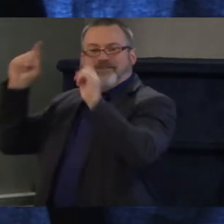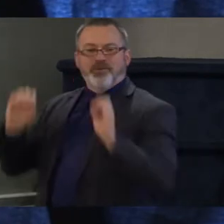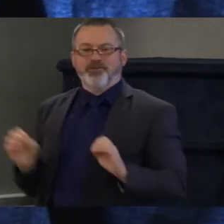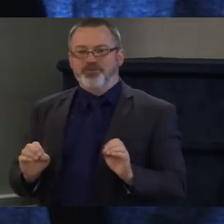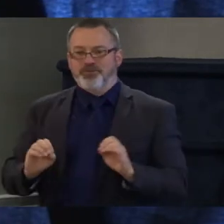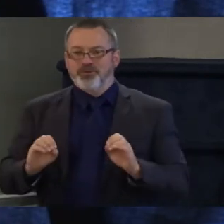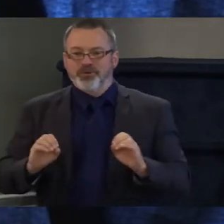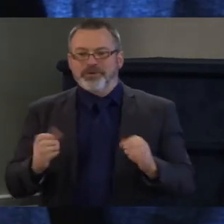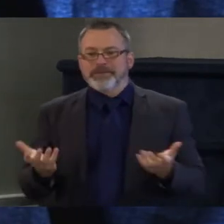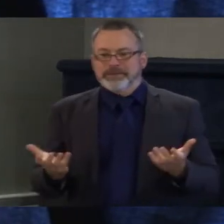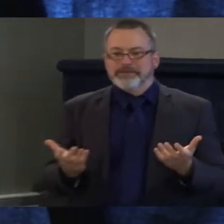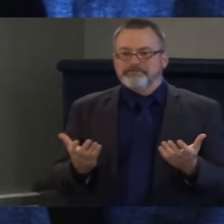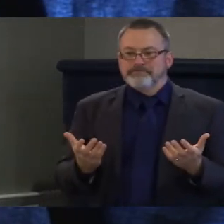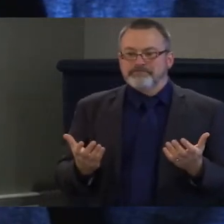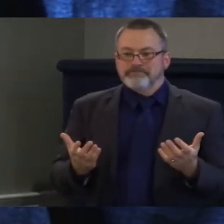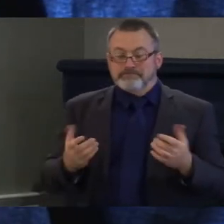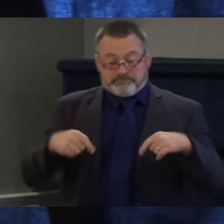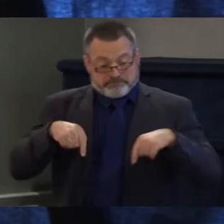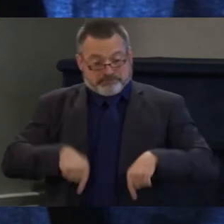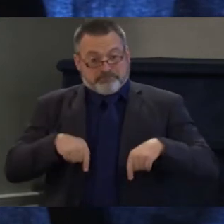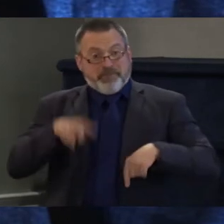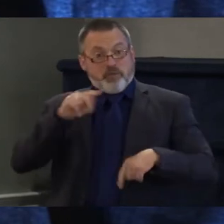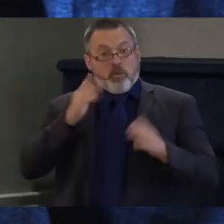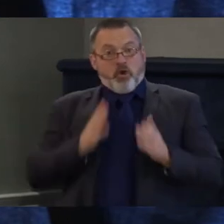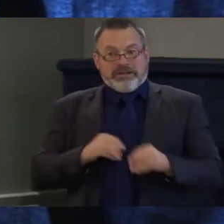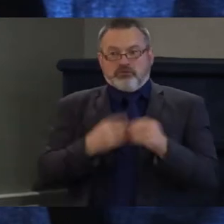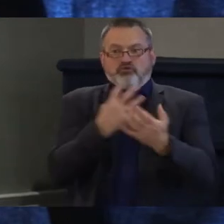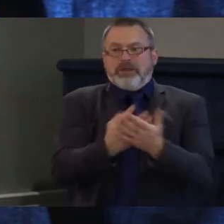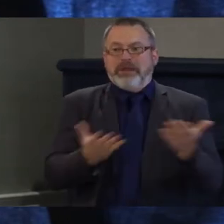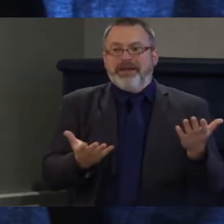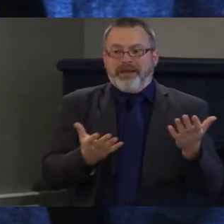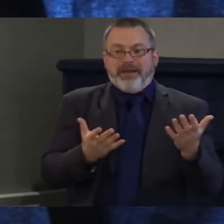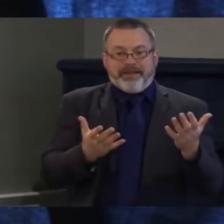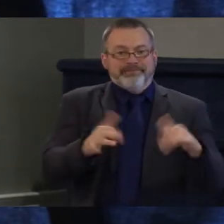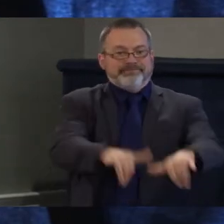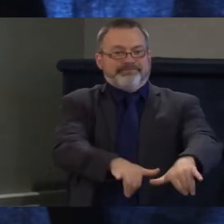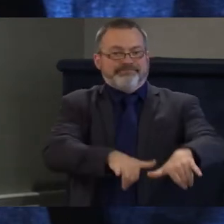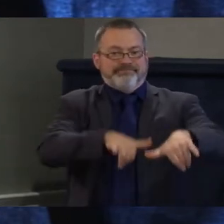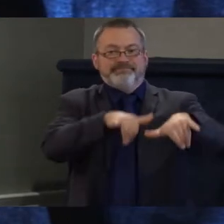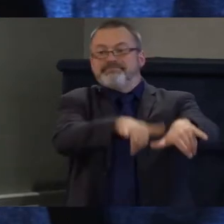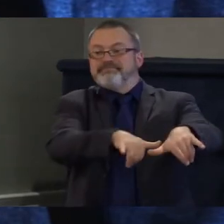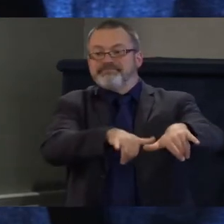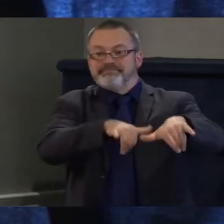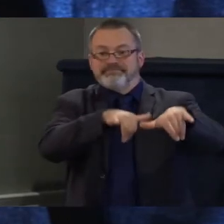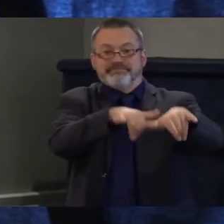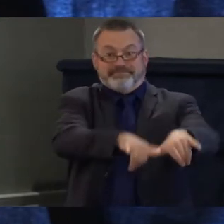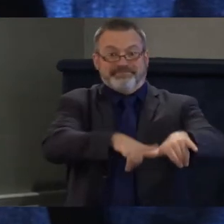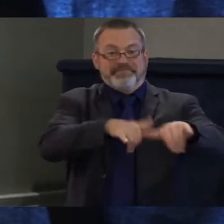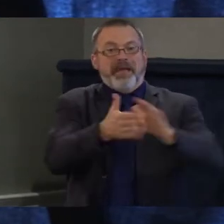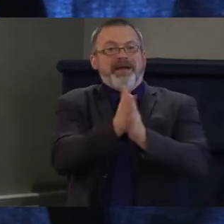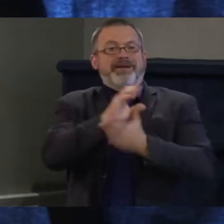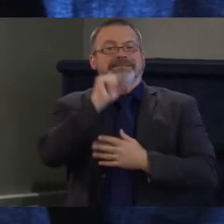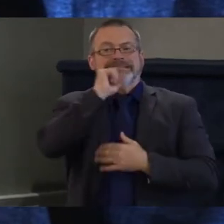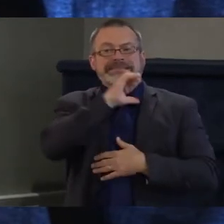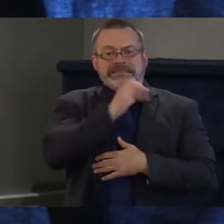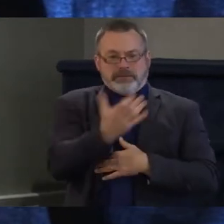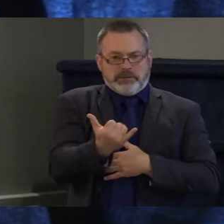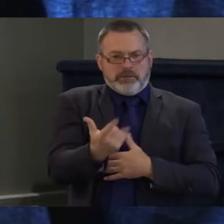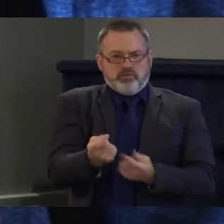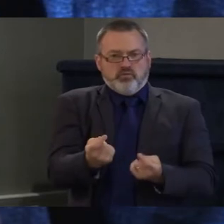are aging out and we don't have a place for them that can meet their physical needs. So,